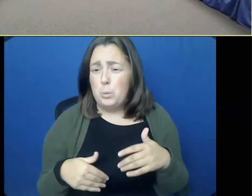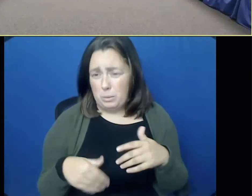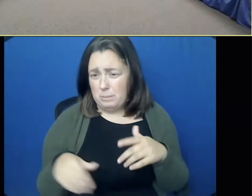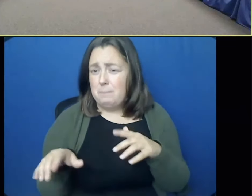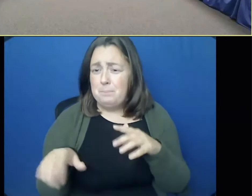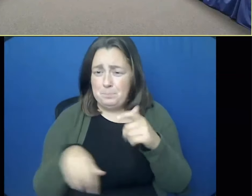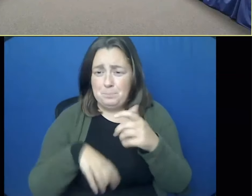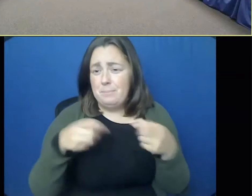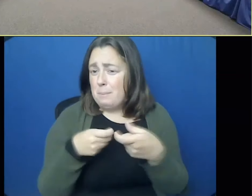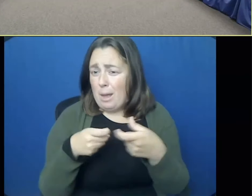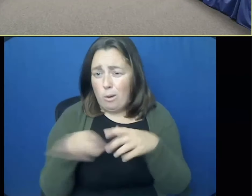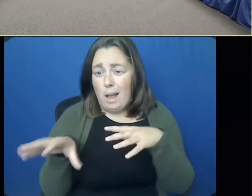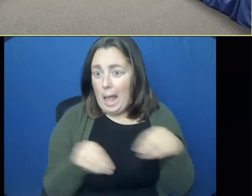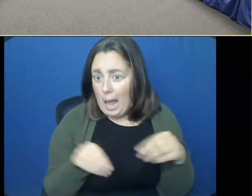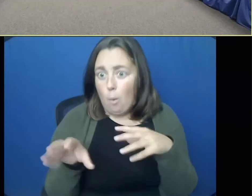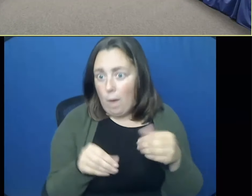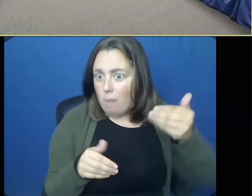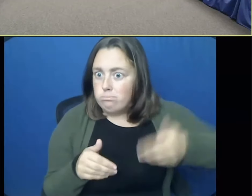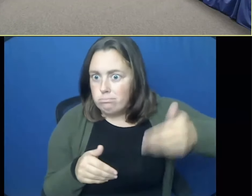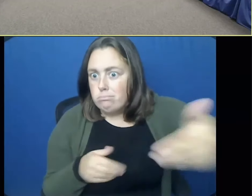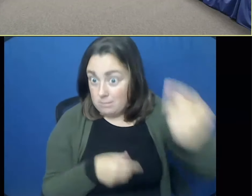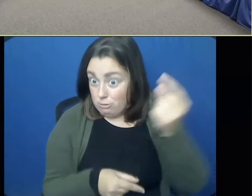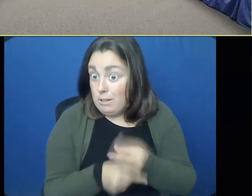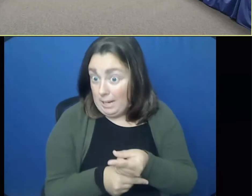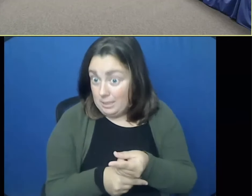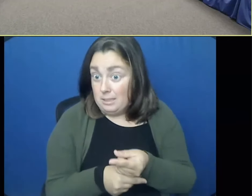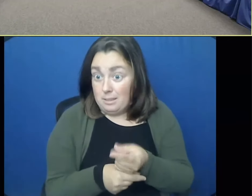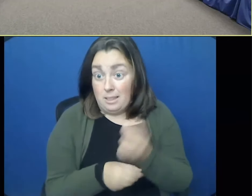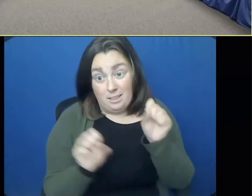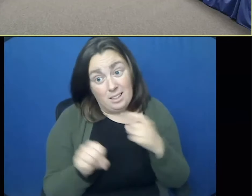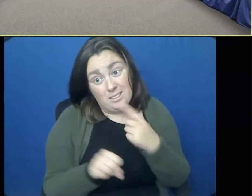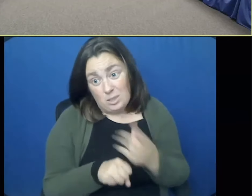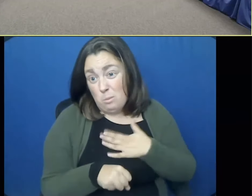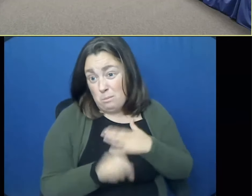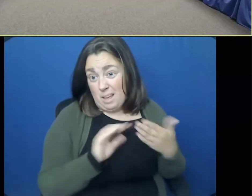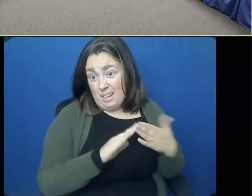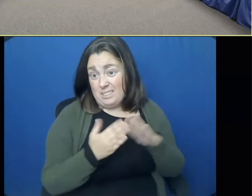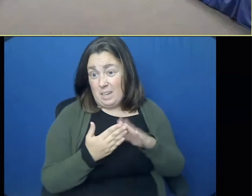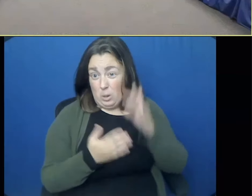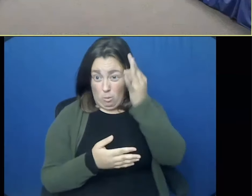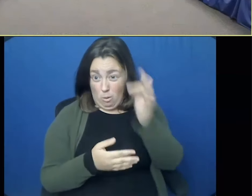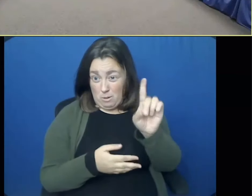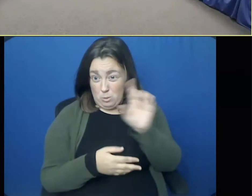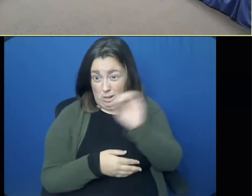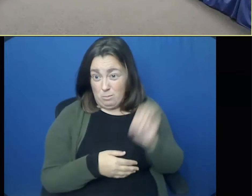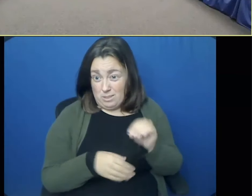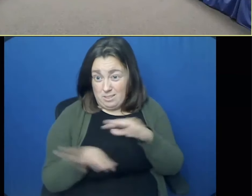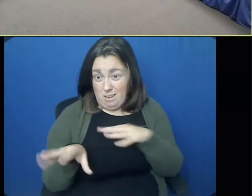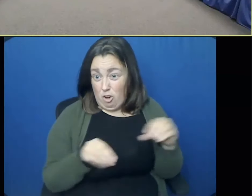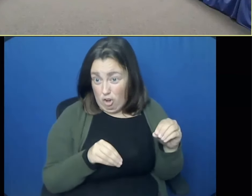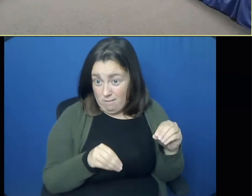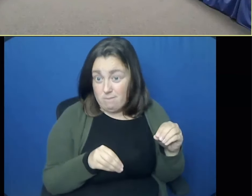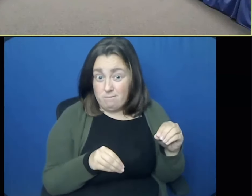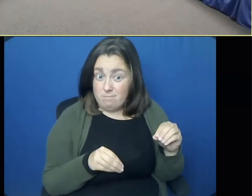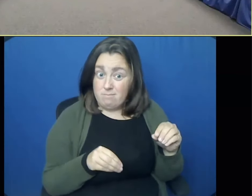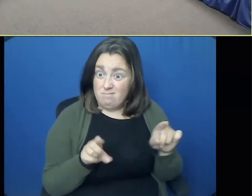so, and I can tell you my hometown was almost 100% and just got back this afternoon. So I've been on the generator since that